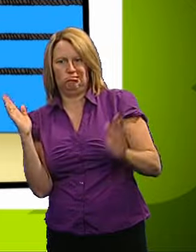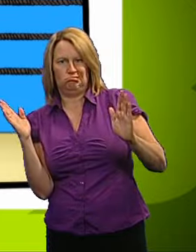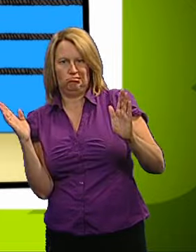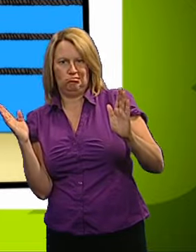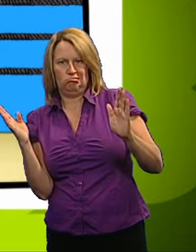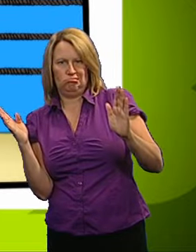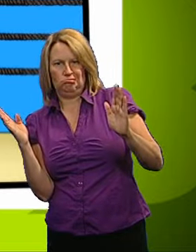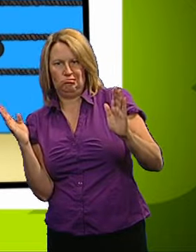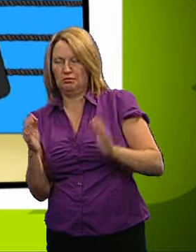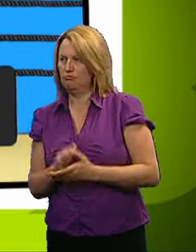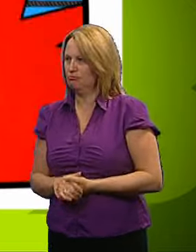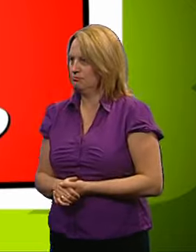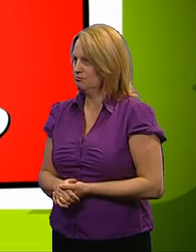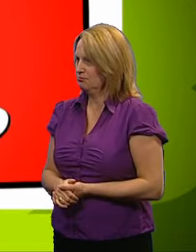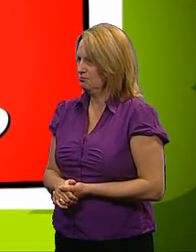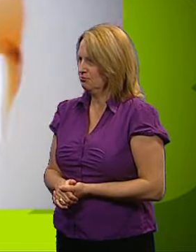the punchback.